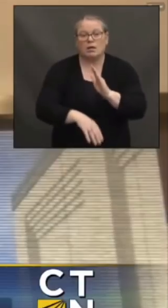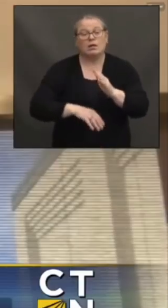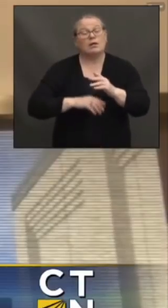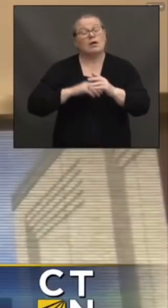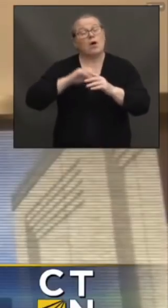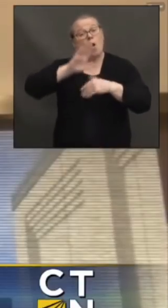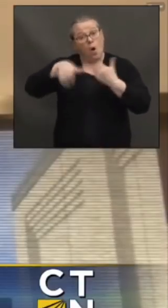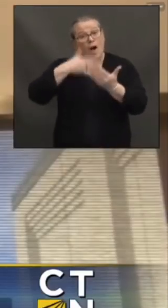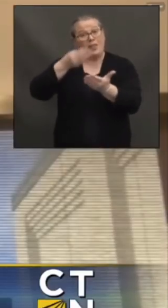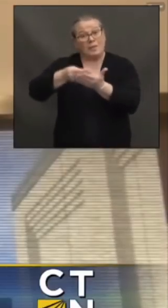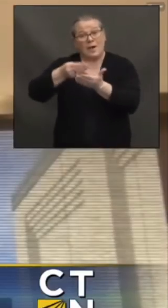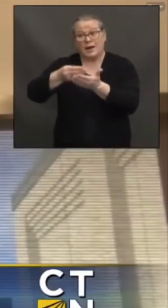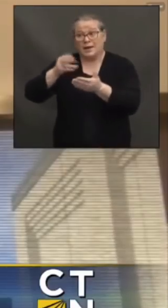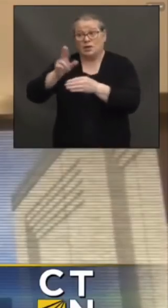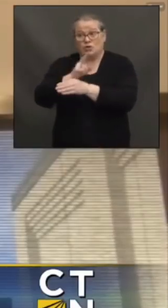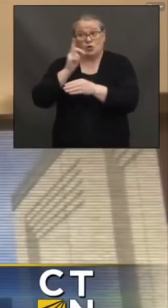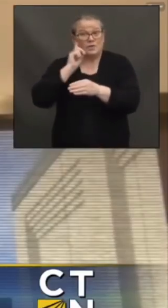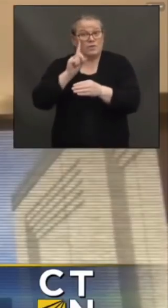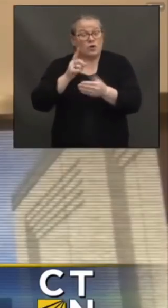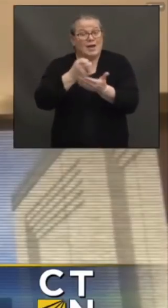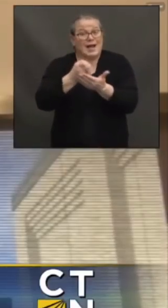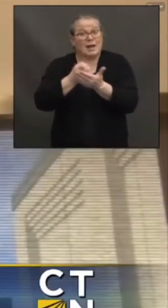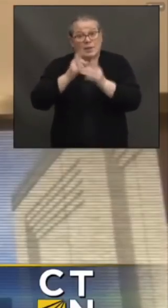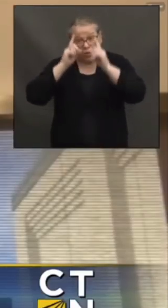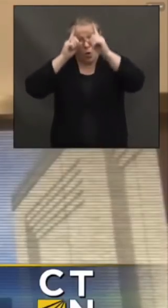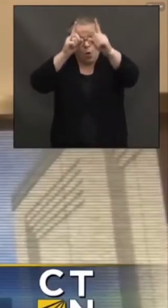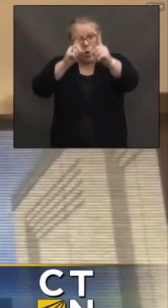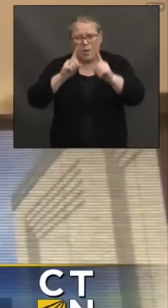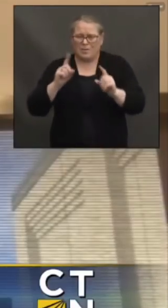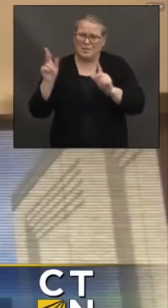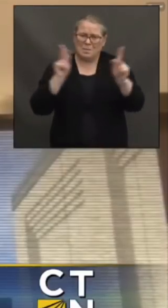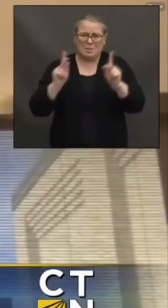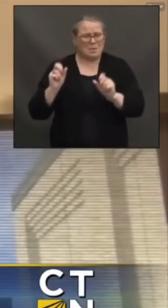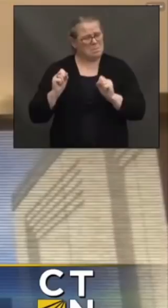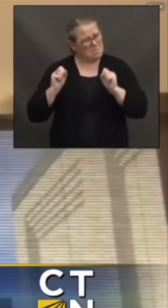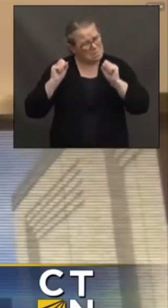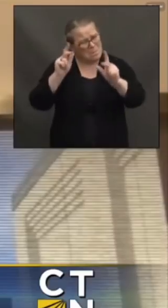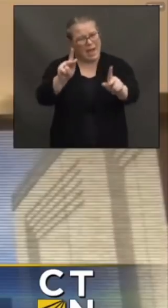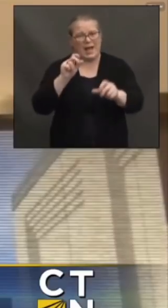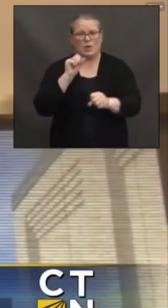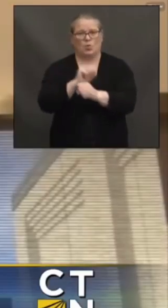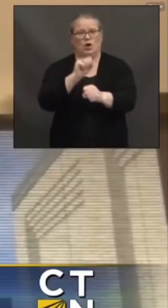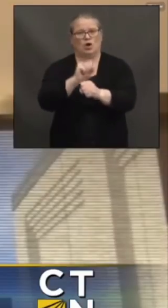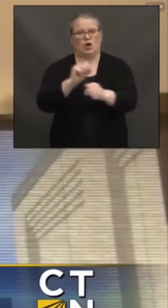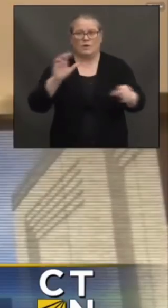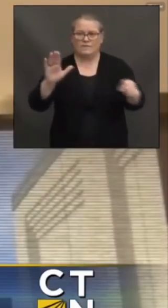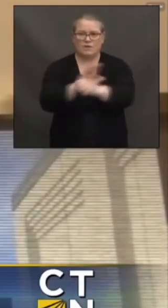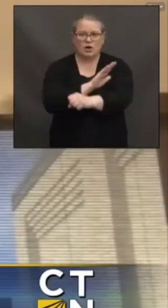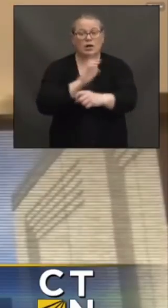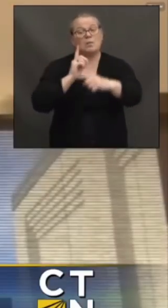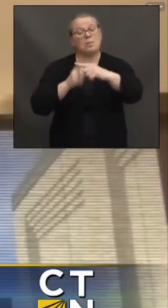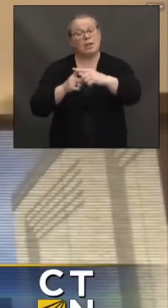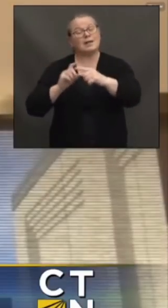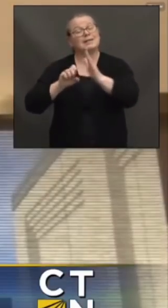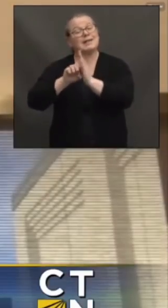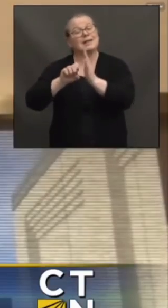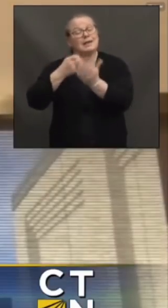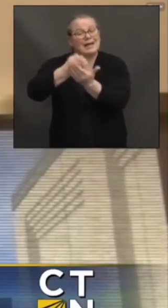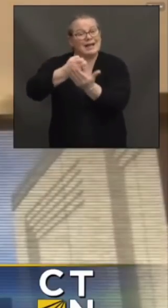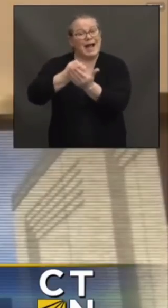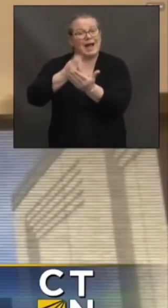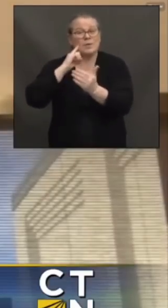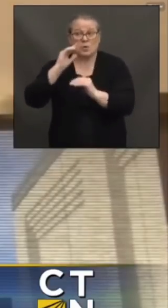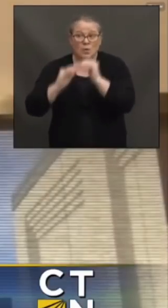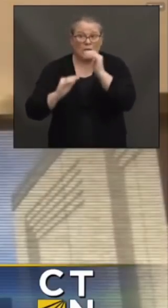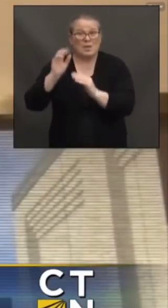geared towards getting us back towards full employment and building our economy, which will help us to recover the lost